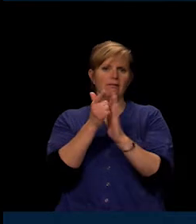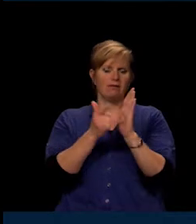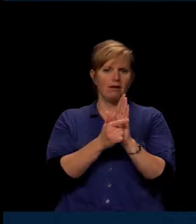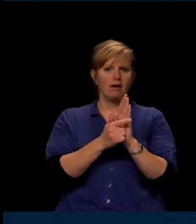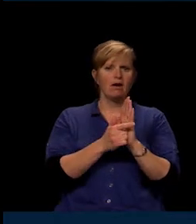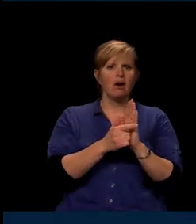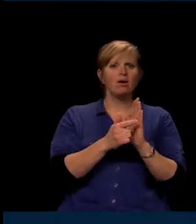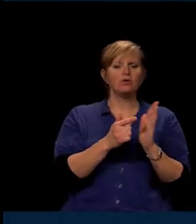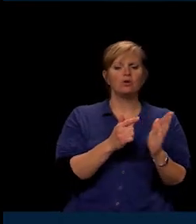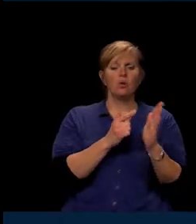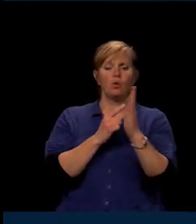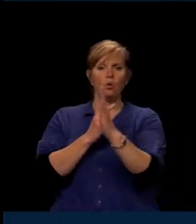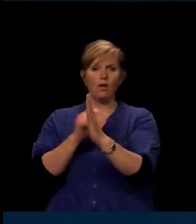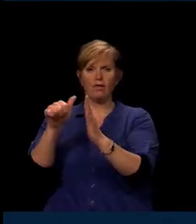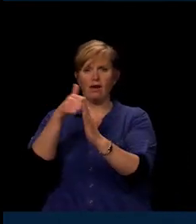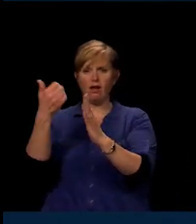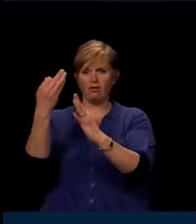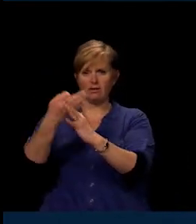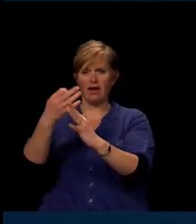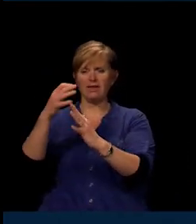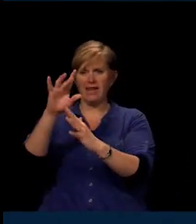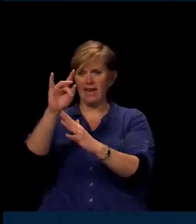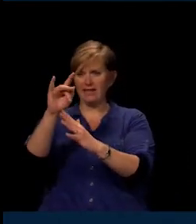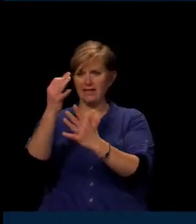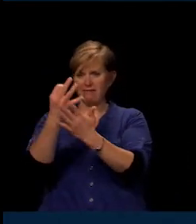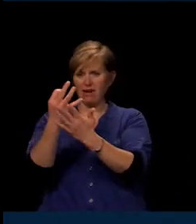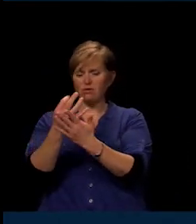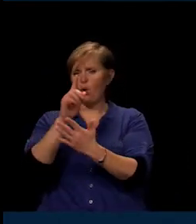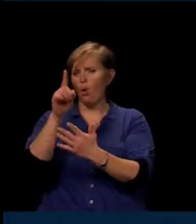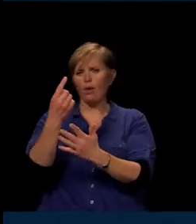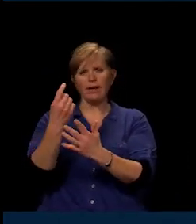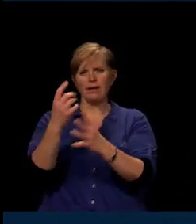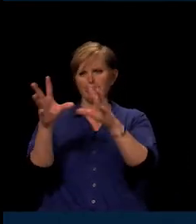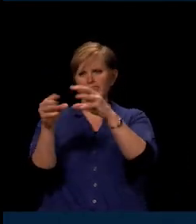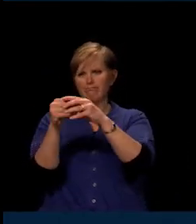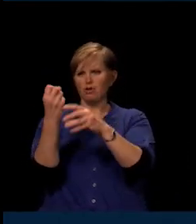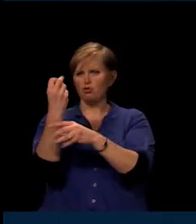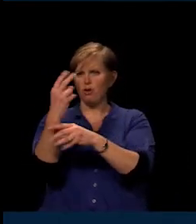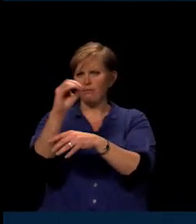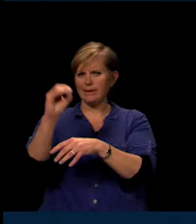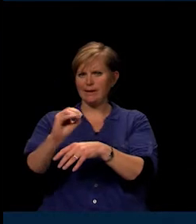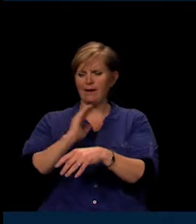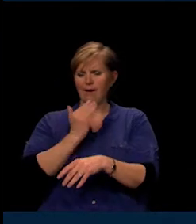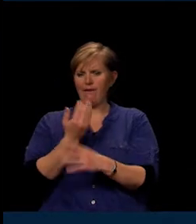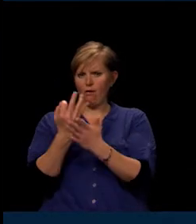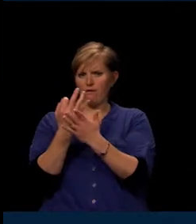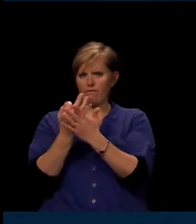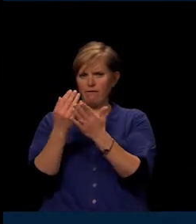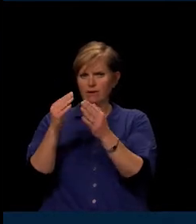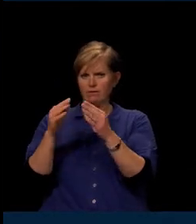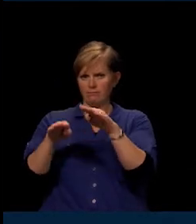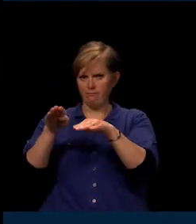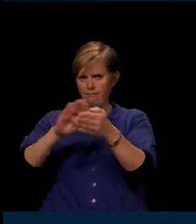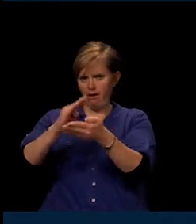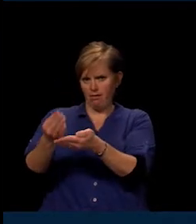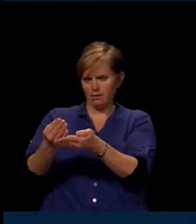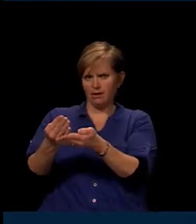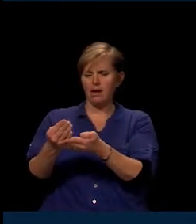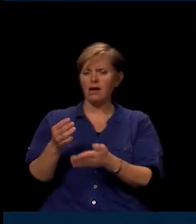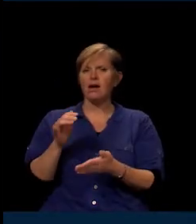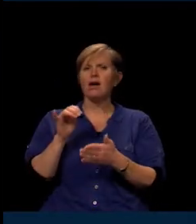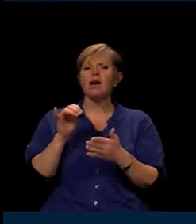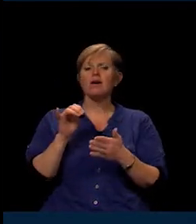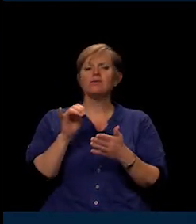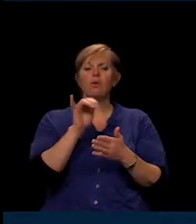on the other slides make up only 12% of our fund balances. And in our case, that 12% really equates